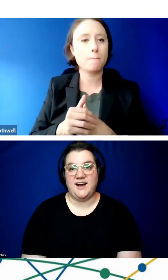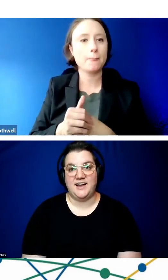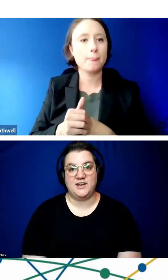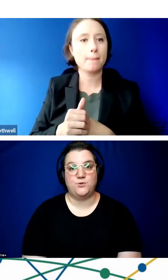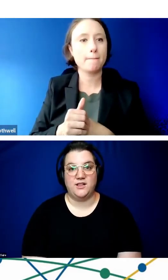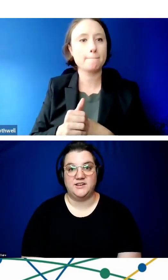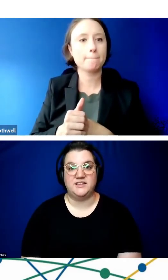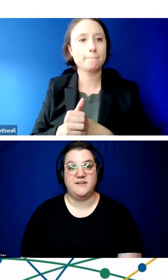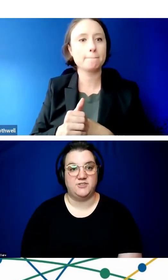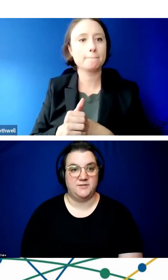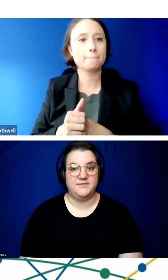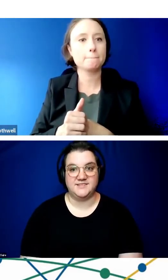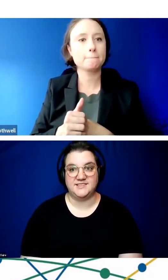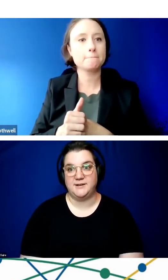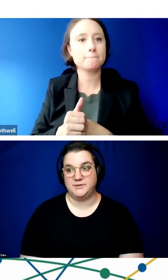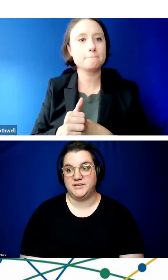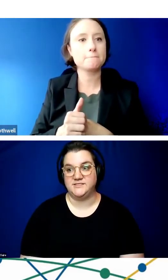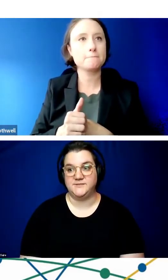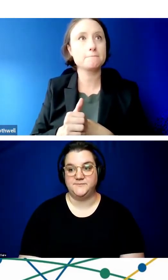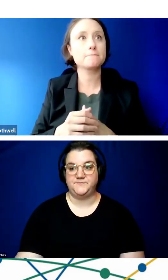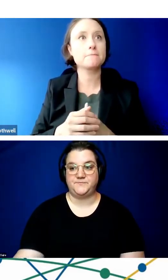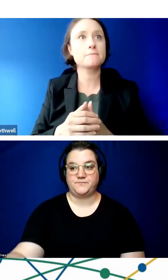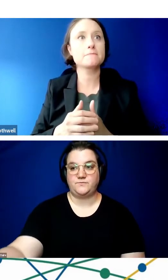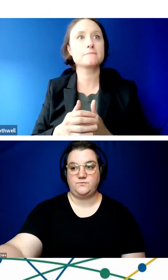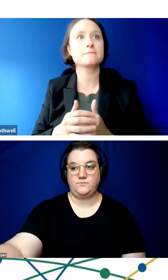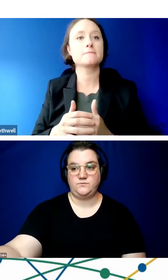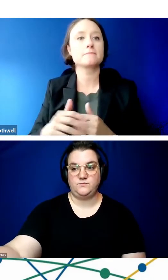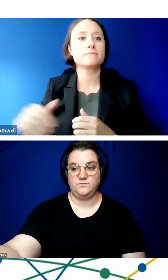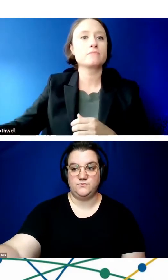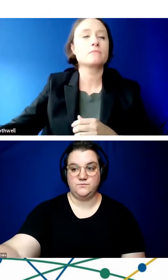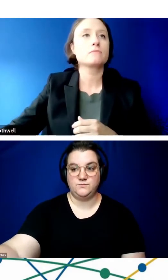at a high quality level. Next slide, please. Next slide,